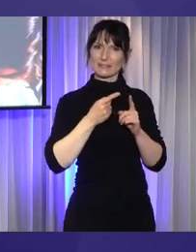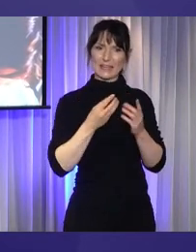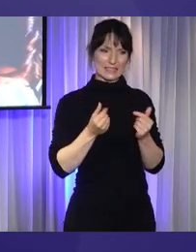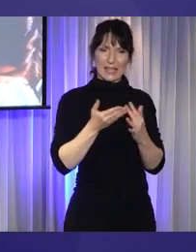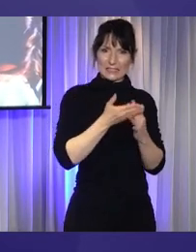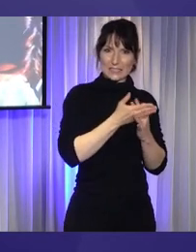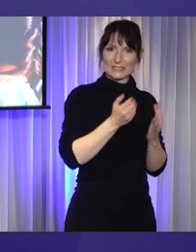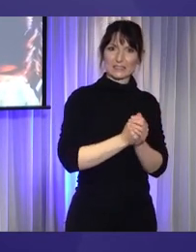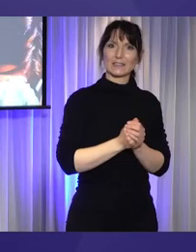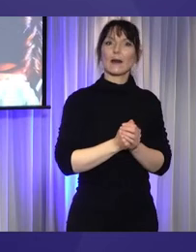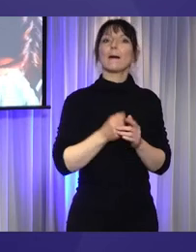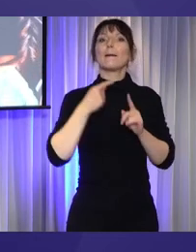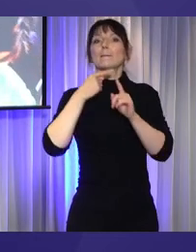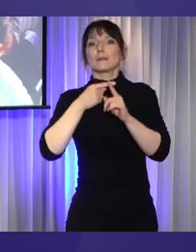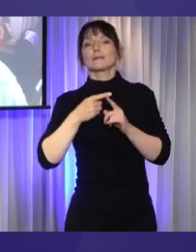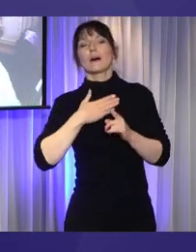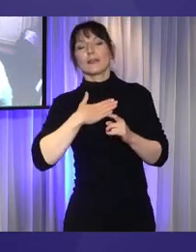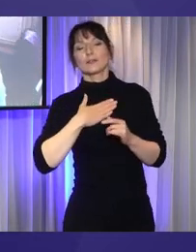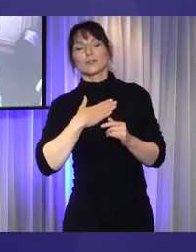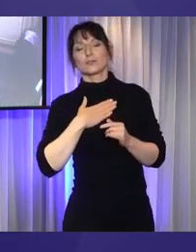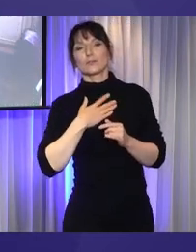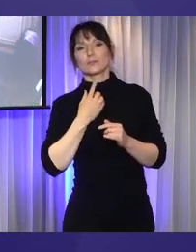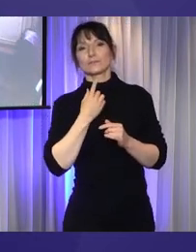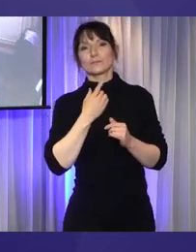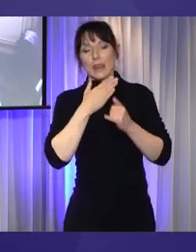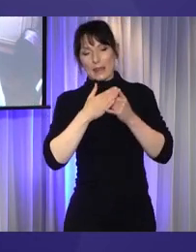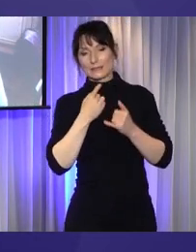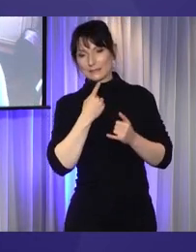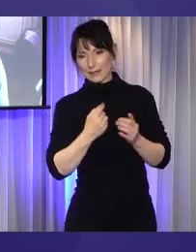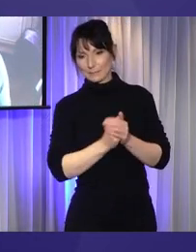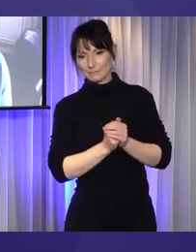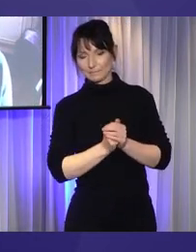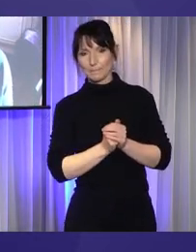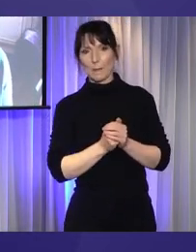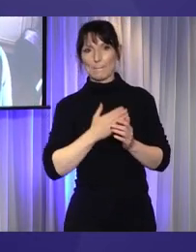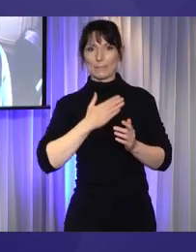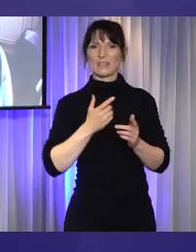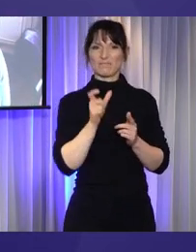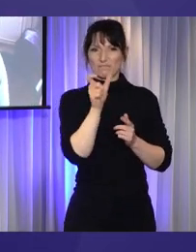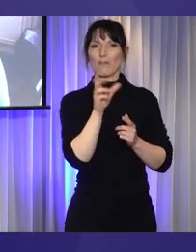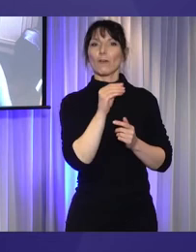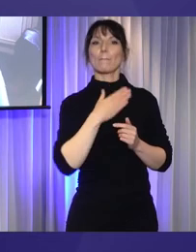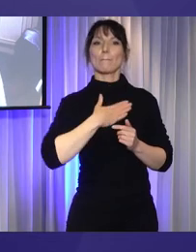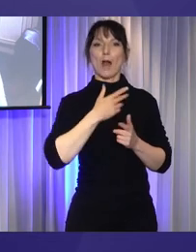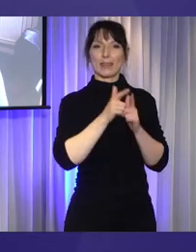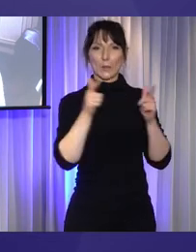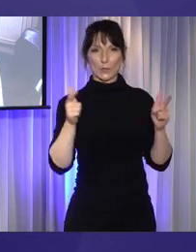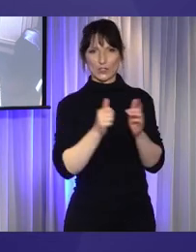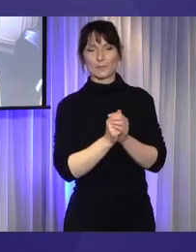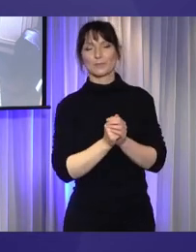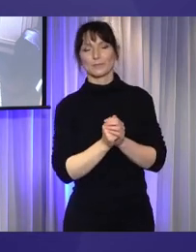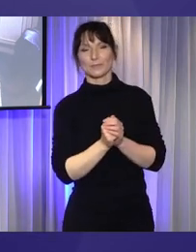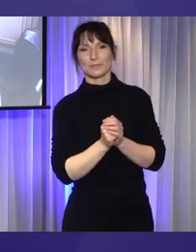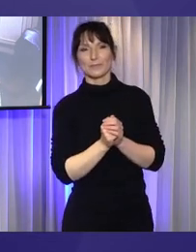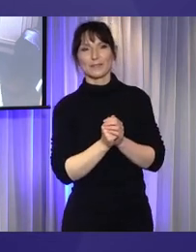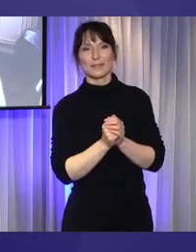And lastly, I want to leave you with an Ngui Ubuntu term, which, sorry, with an Ngui